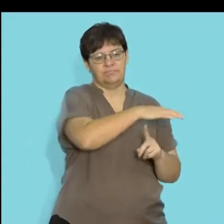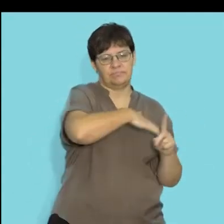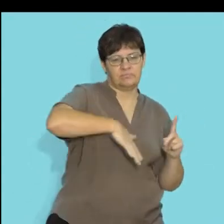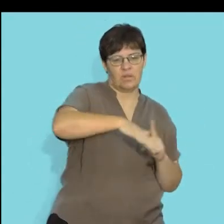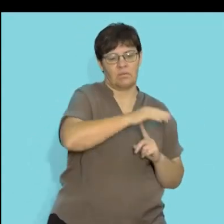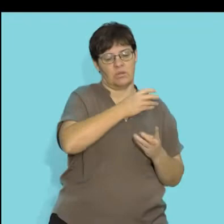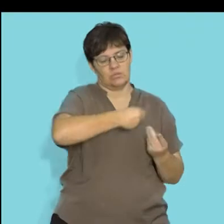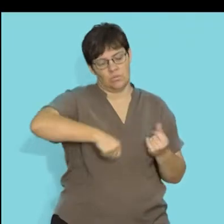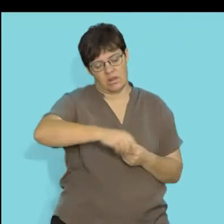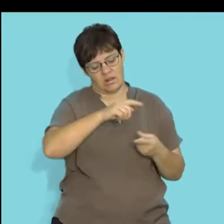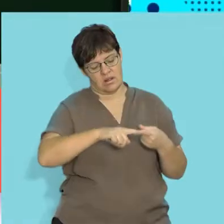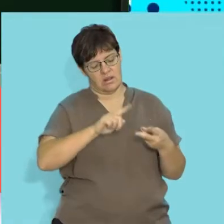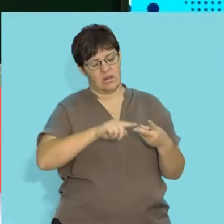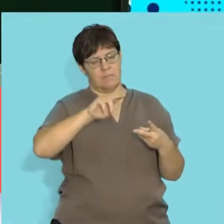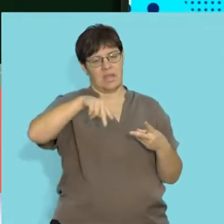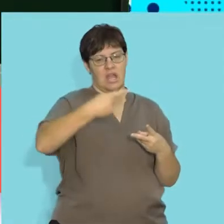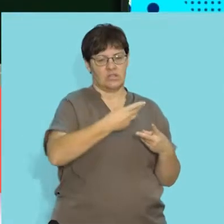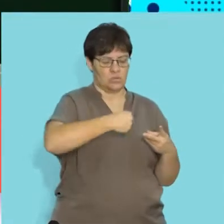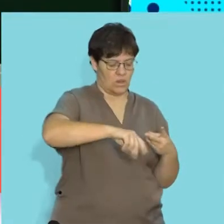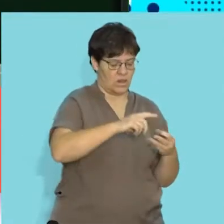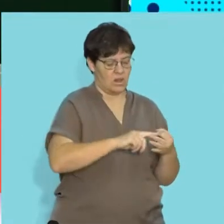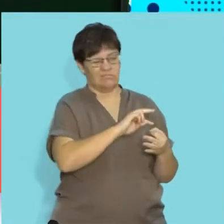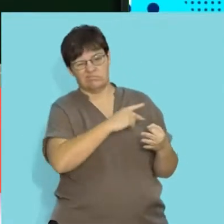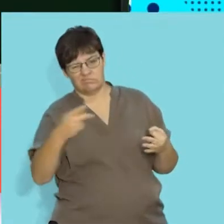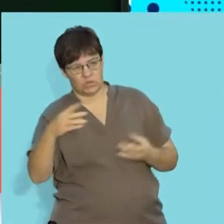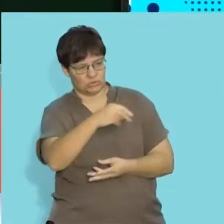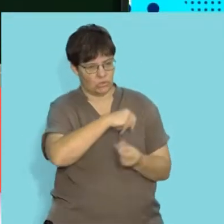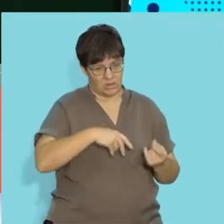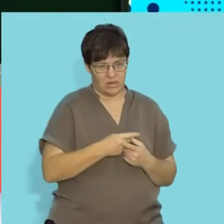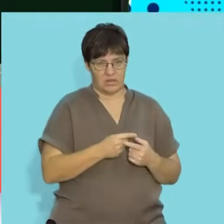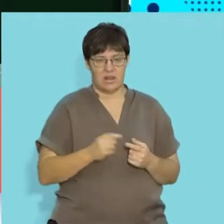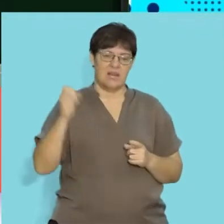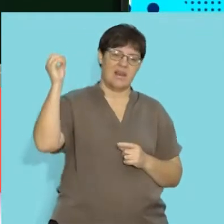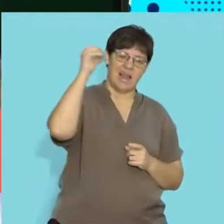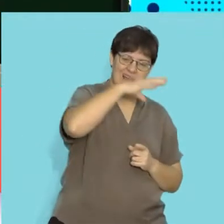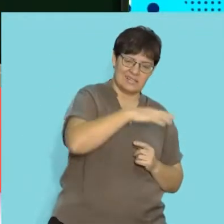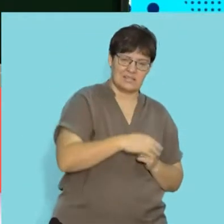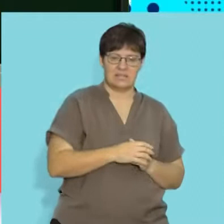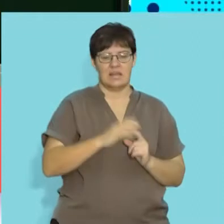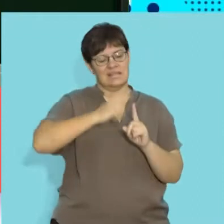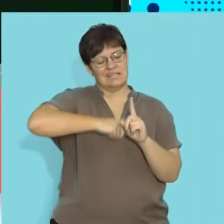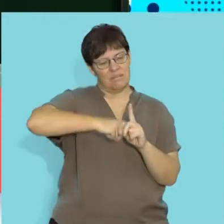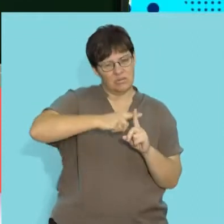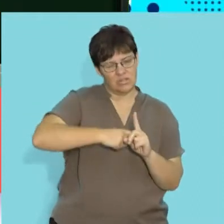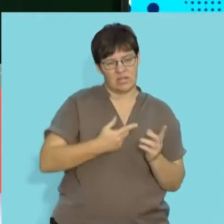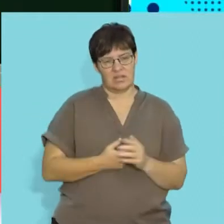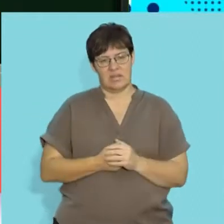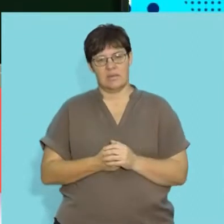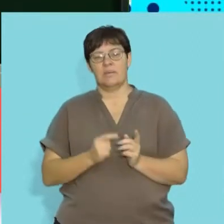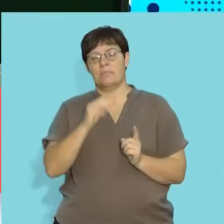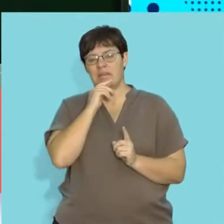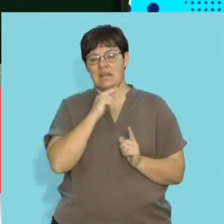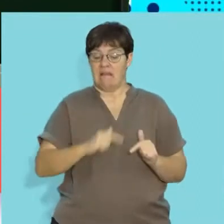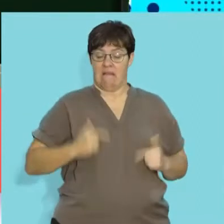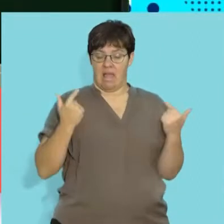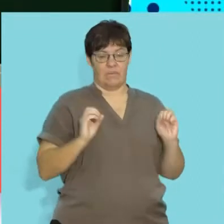the environment. So, it'll be the soil, the pH of the soil, the types of soil, it would refer to light, it would refer to the temperature of the area. So,